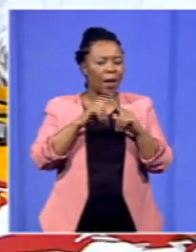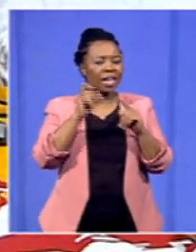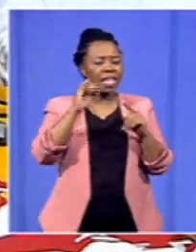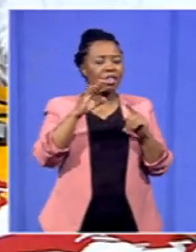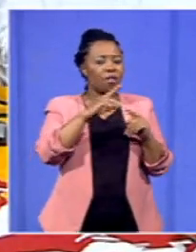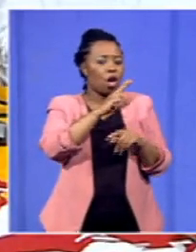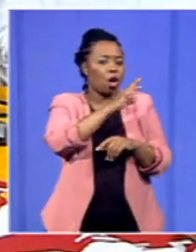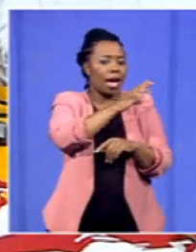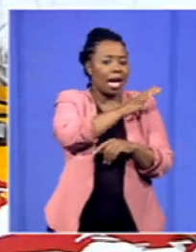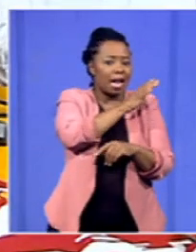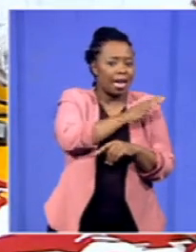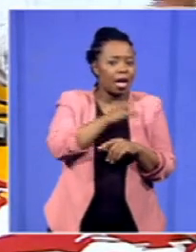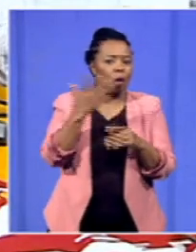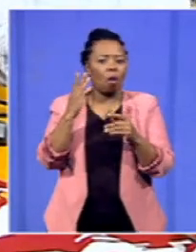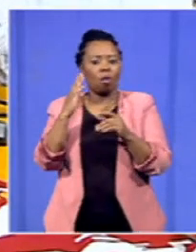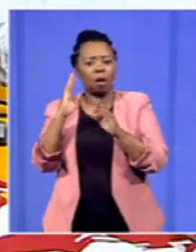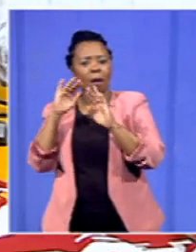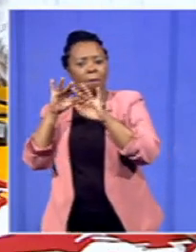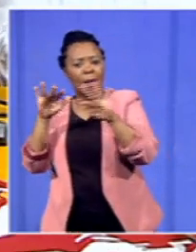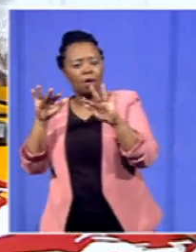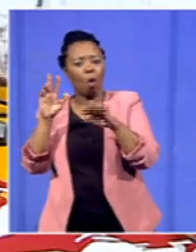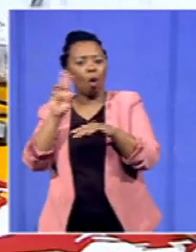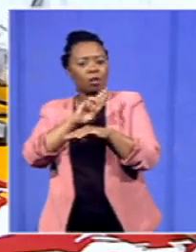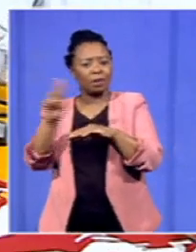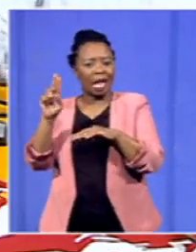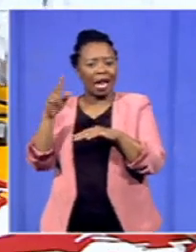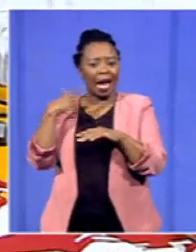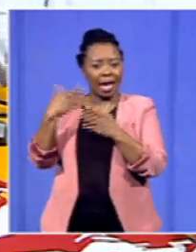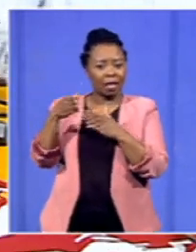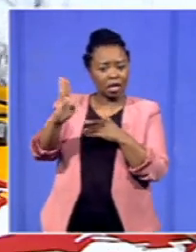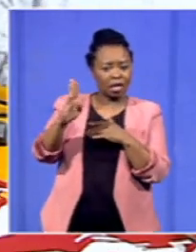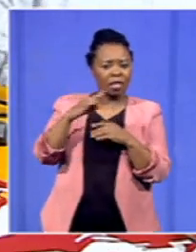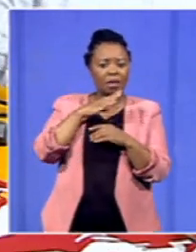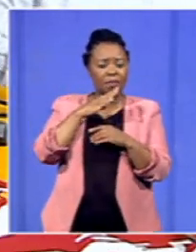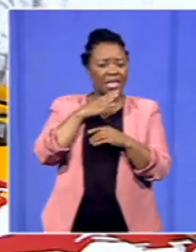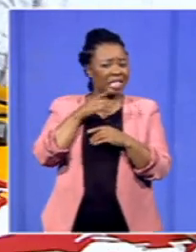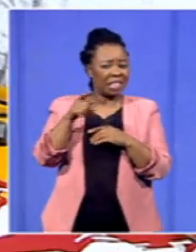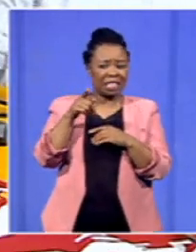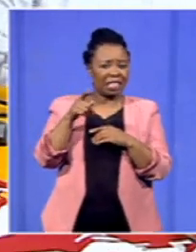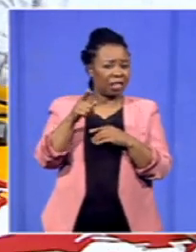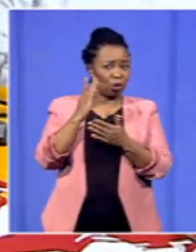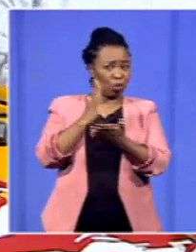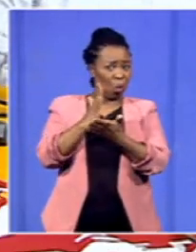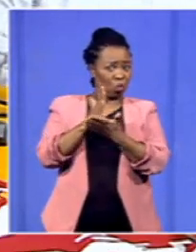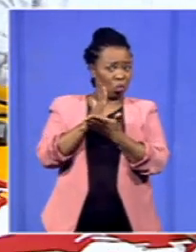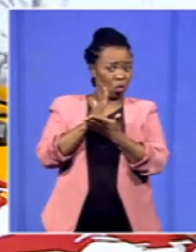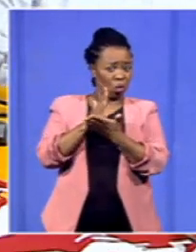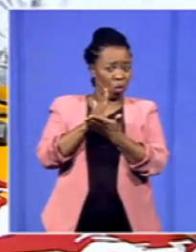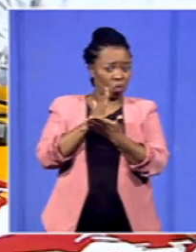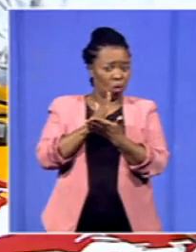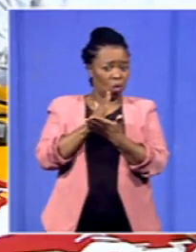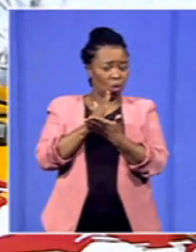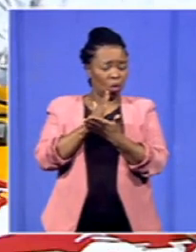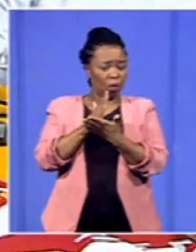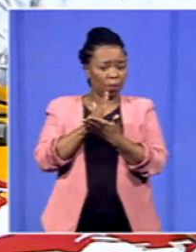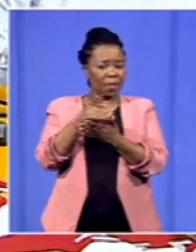hospital is the only place I can go to this is not going to give me assurance that you will go on a